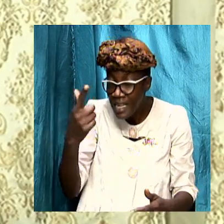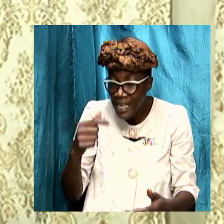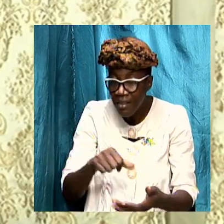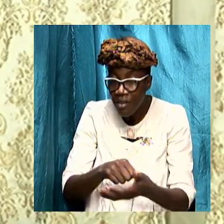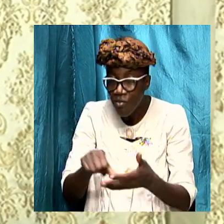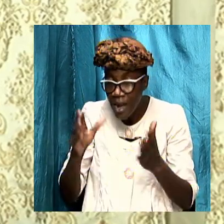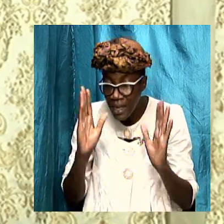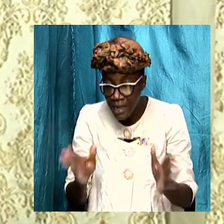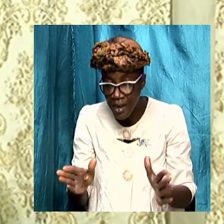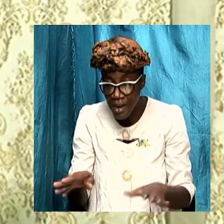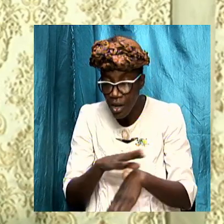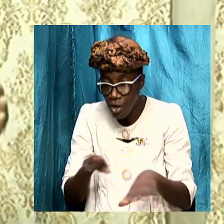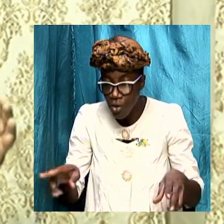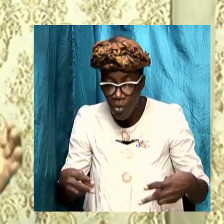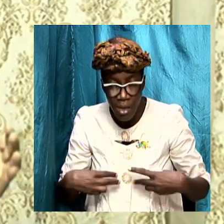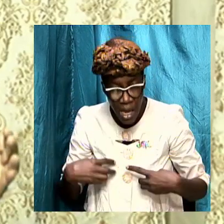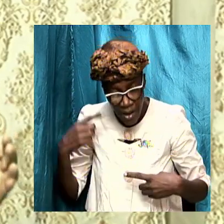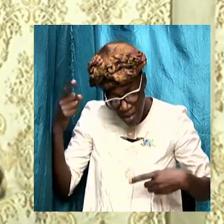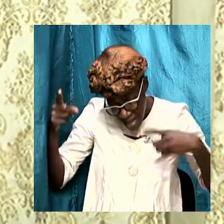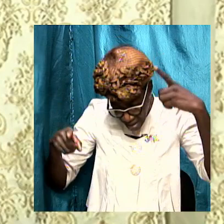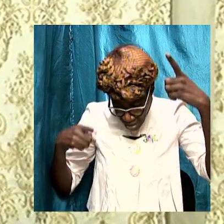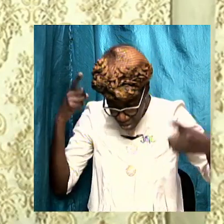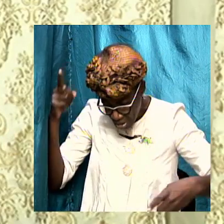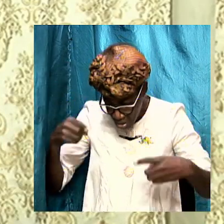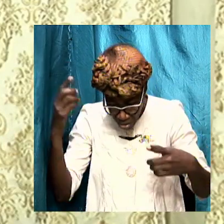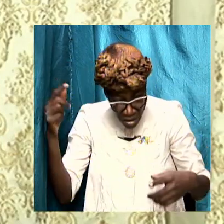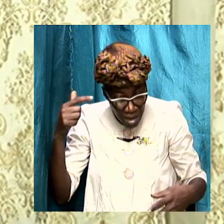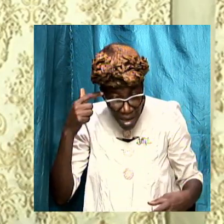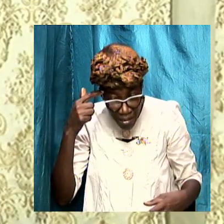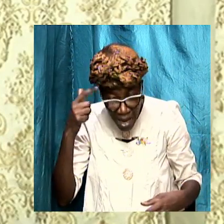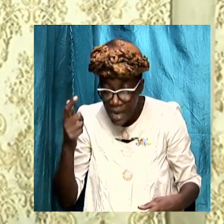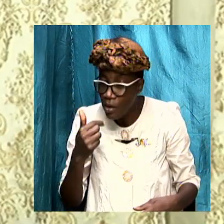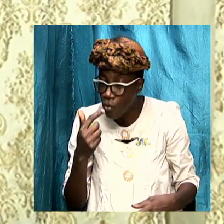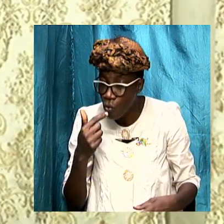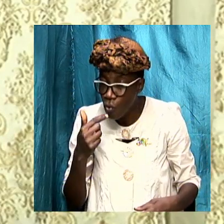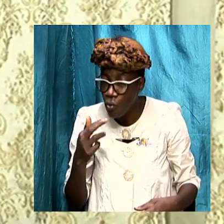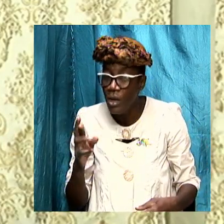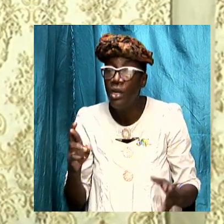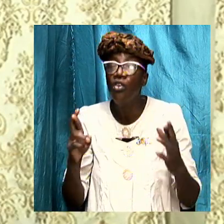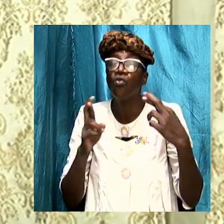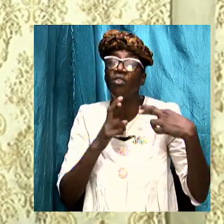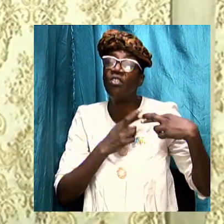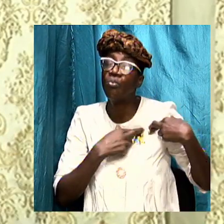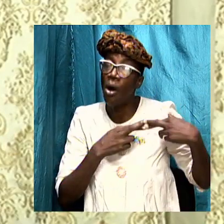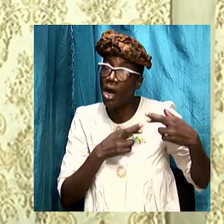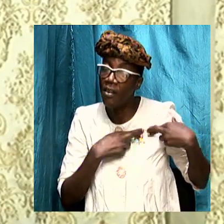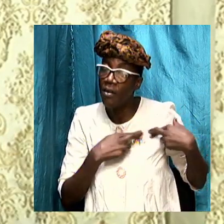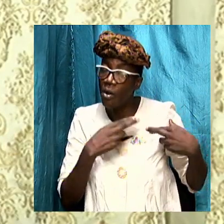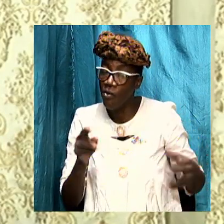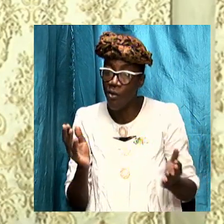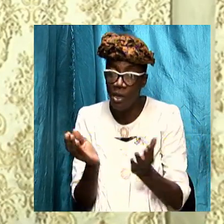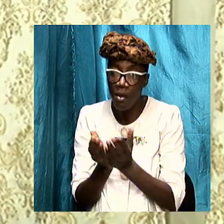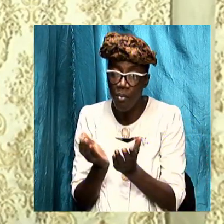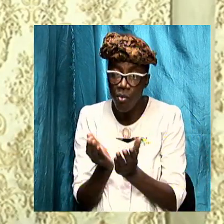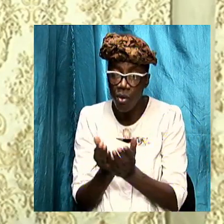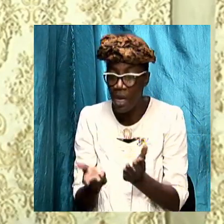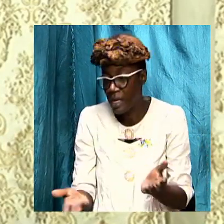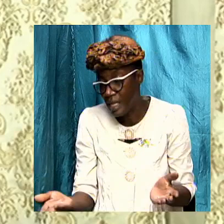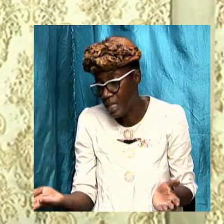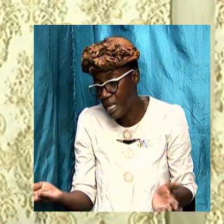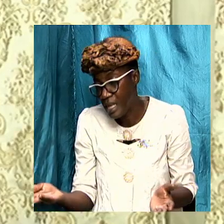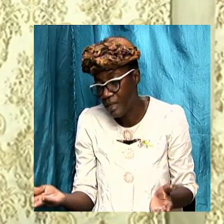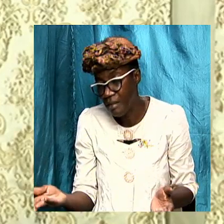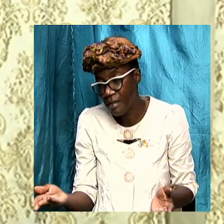us not have any doubts in our mind as to who is responsible for the book and for the things